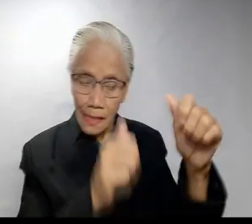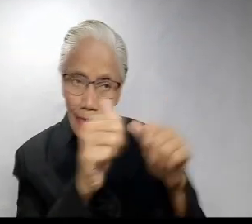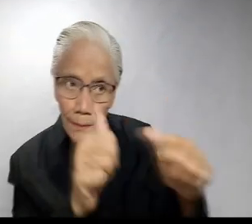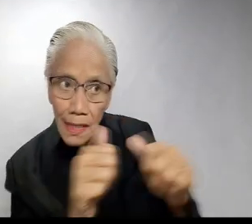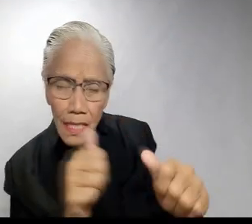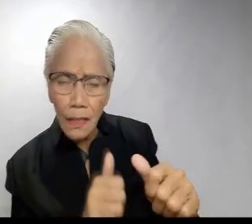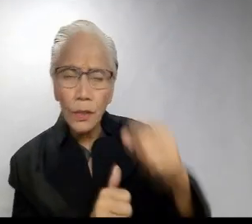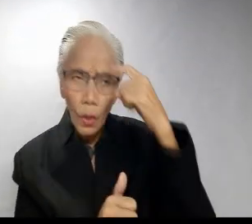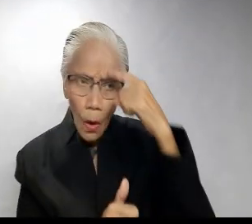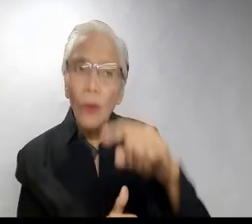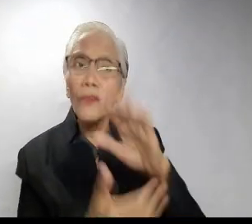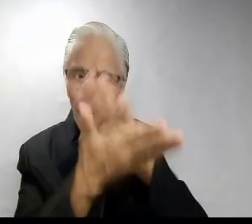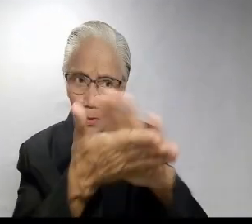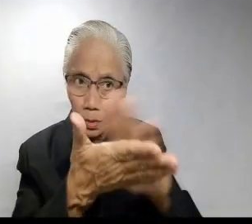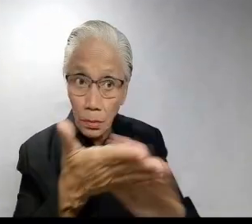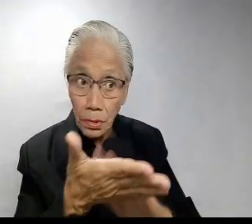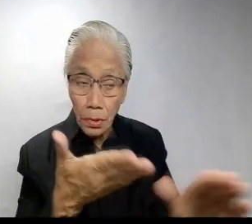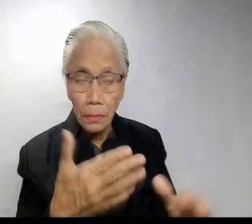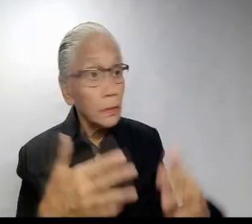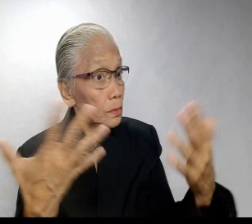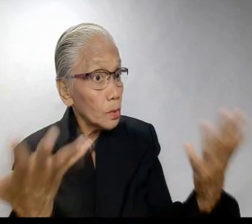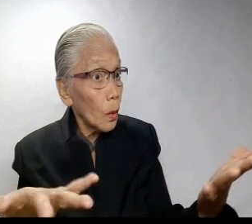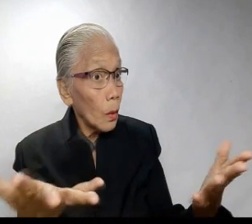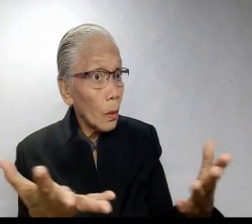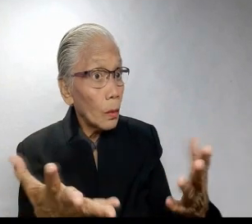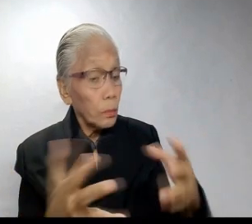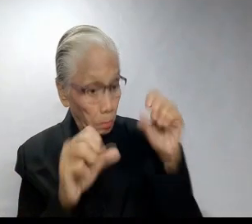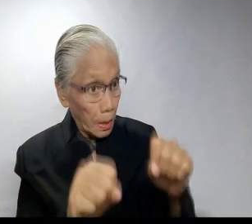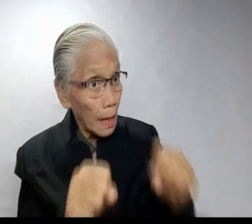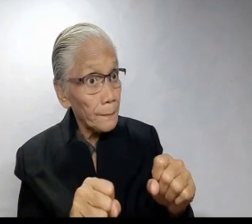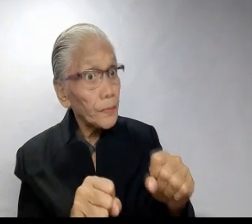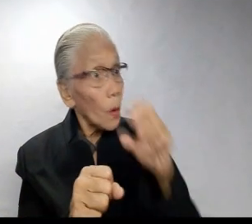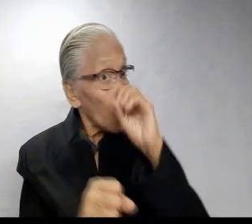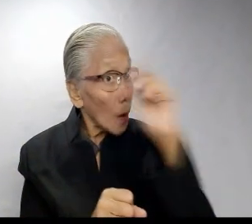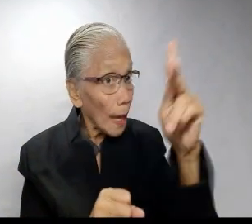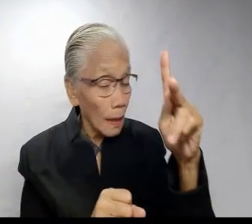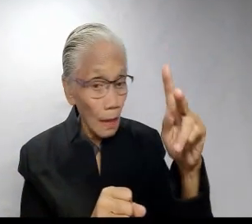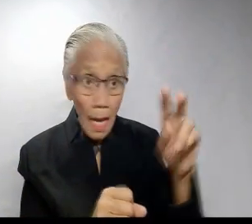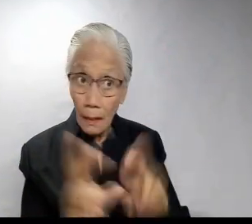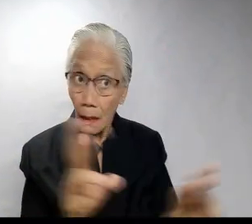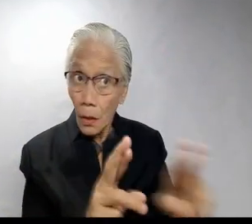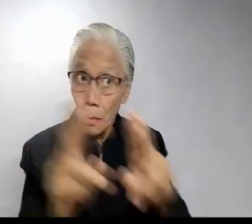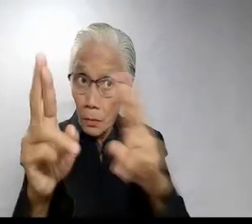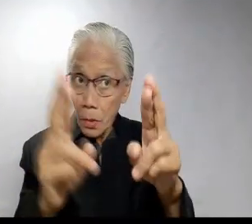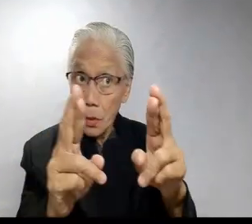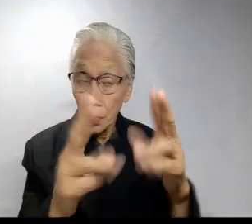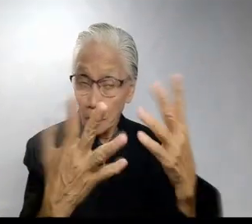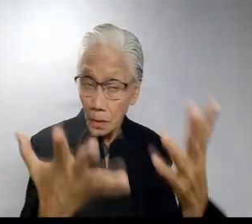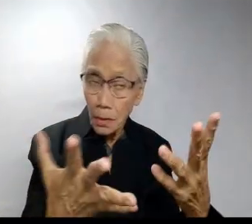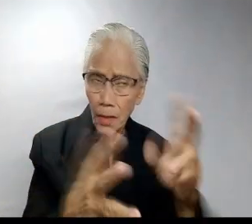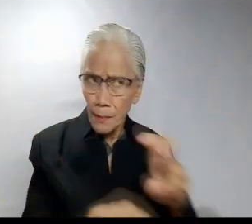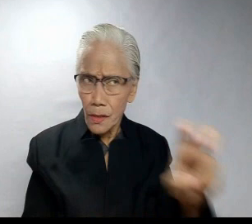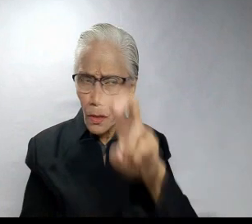through the priest's administration of absolution. So, para okay ang road